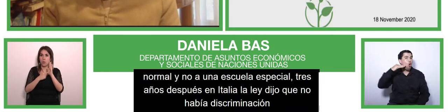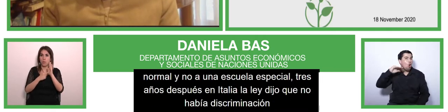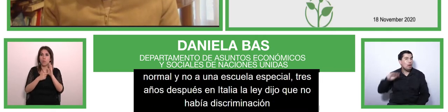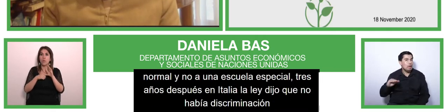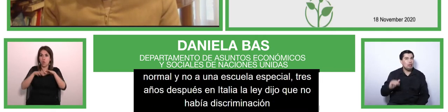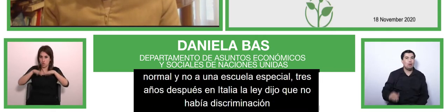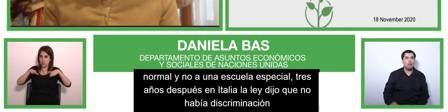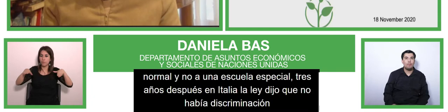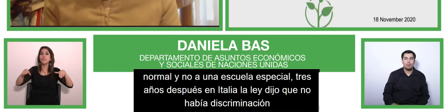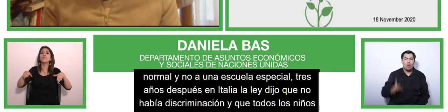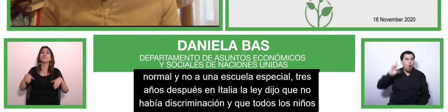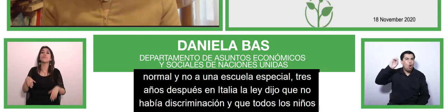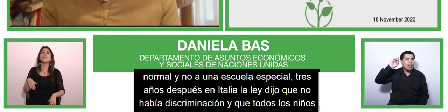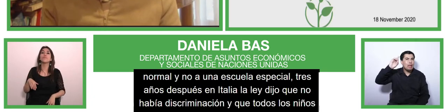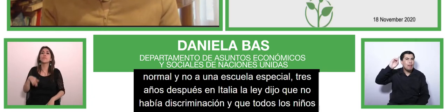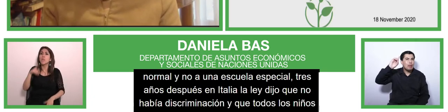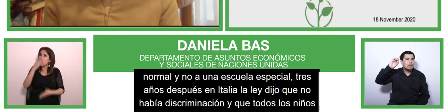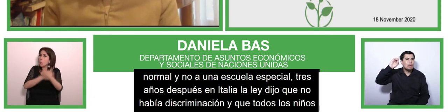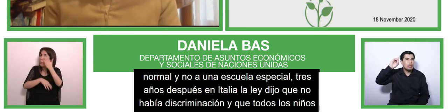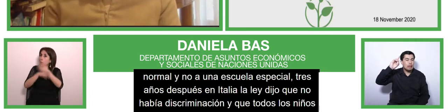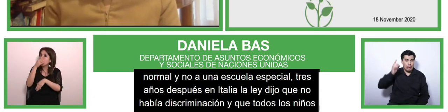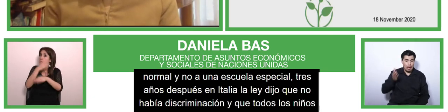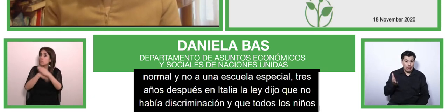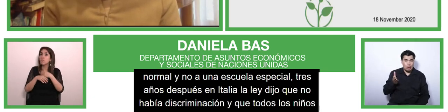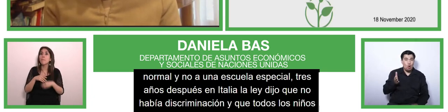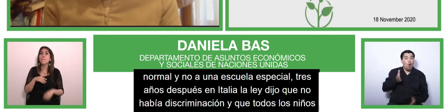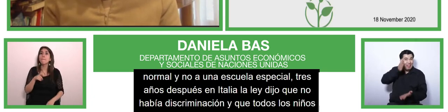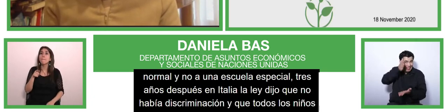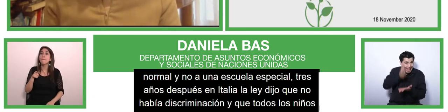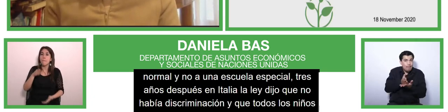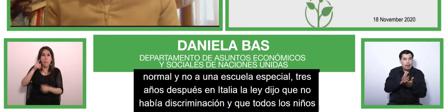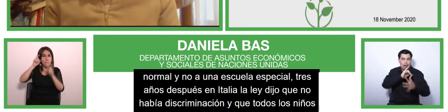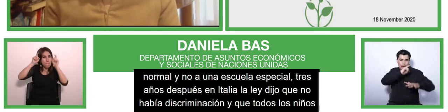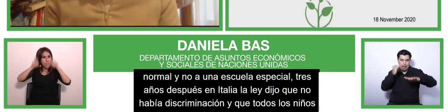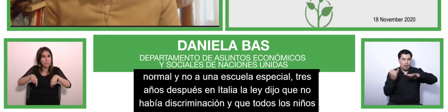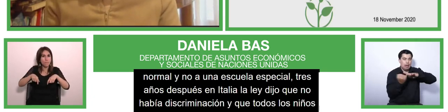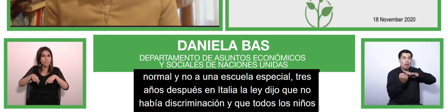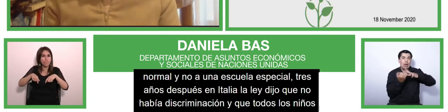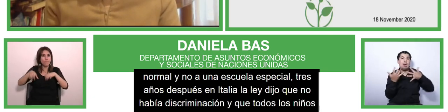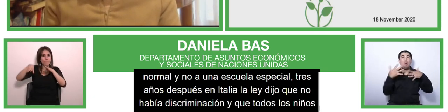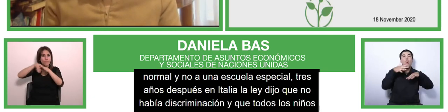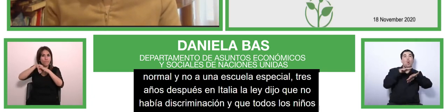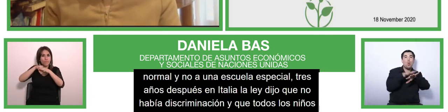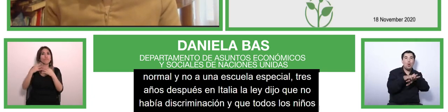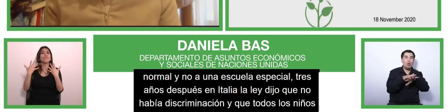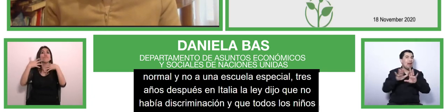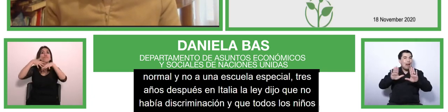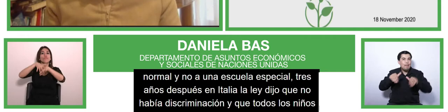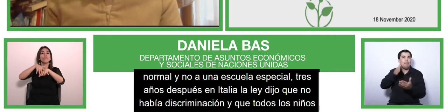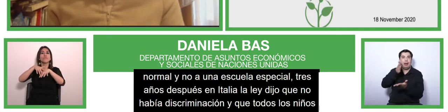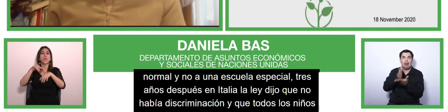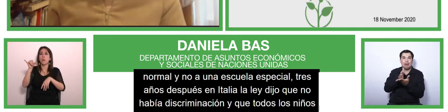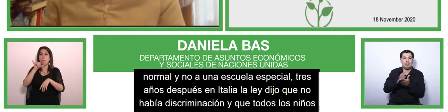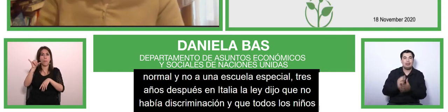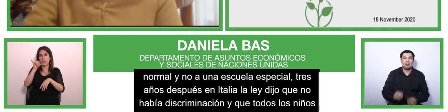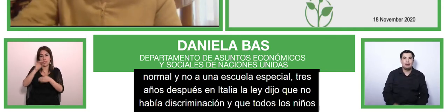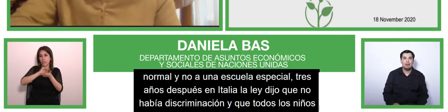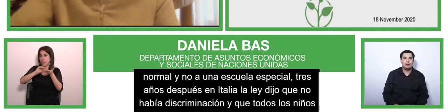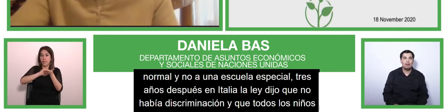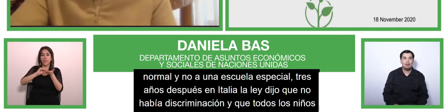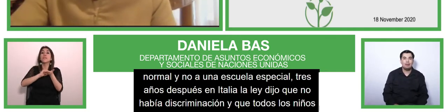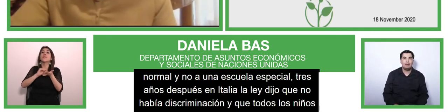had to be included in the same classes and so finally i started enjoying